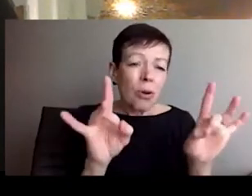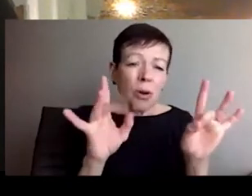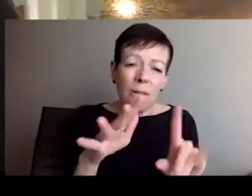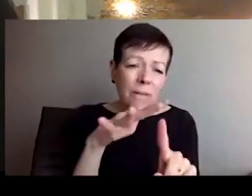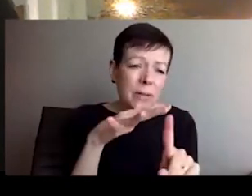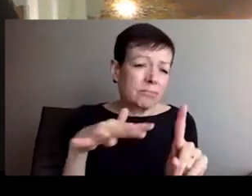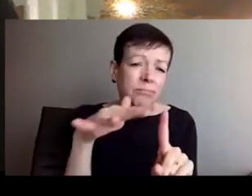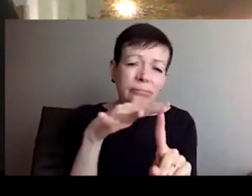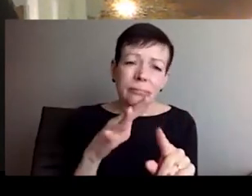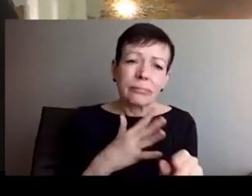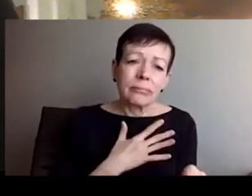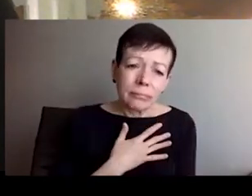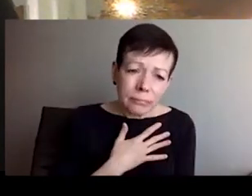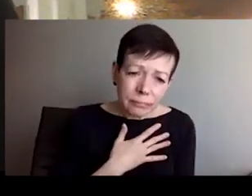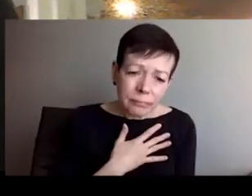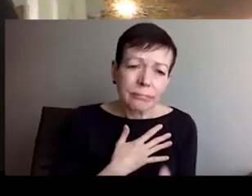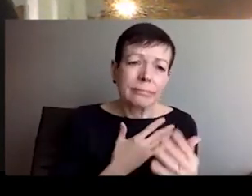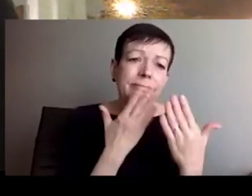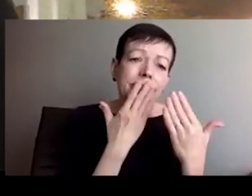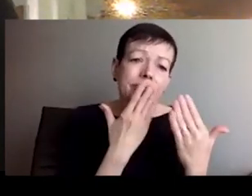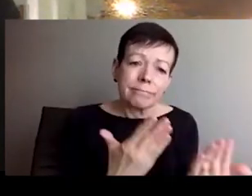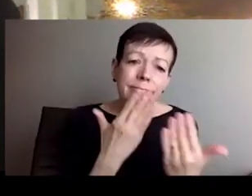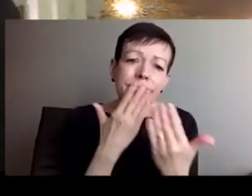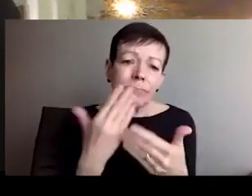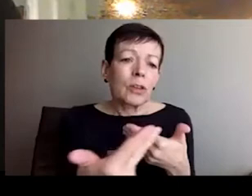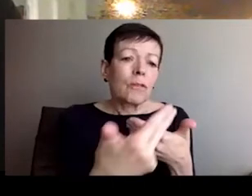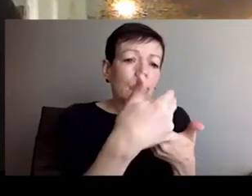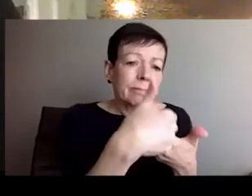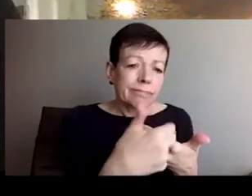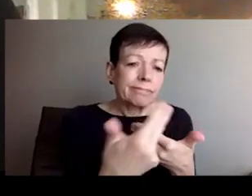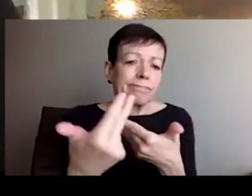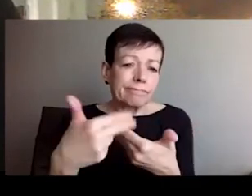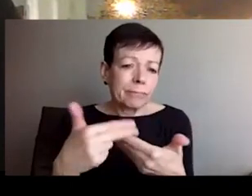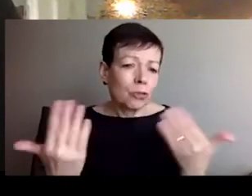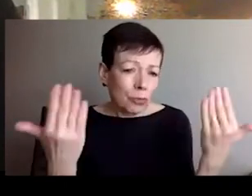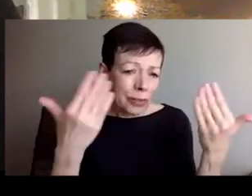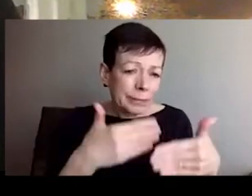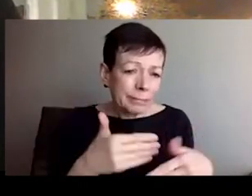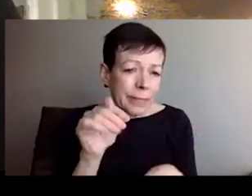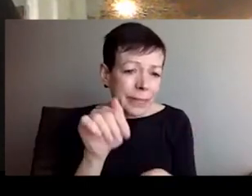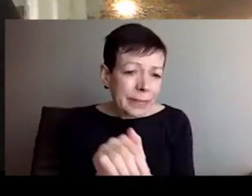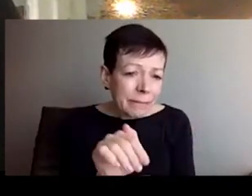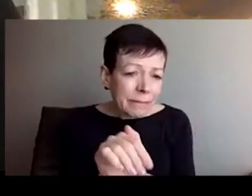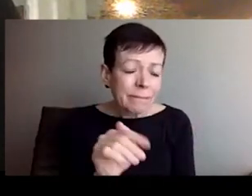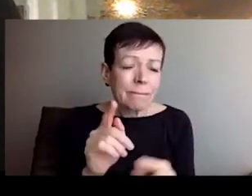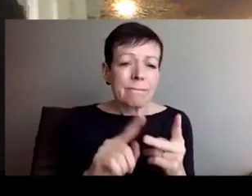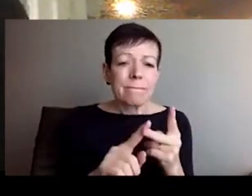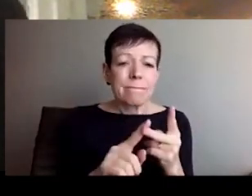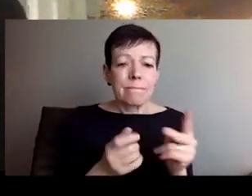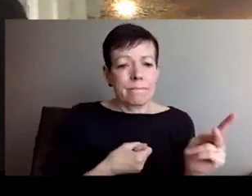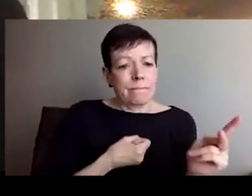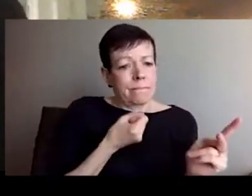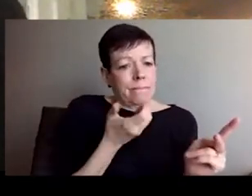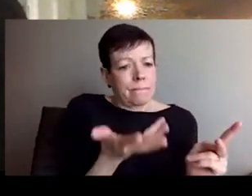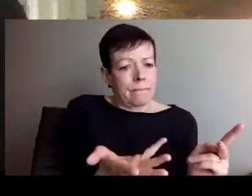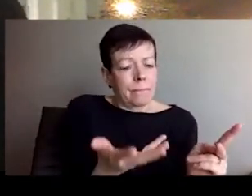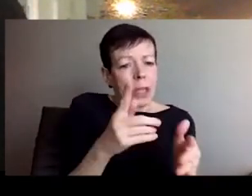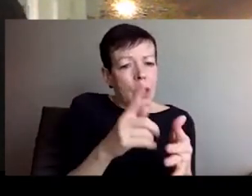know what will be left from Ukraine, and how many Ukrainian people will die.